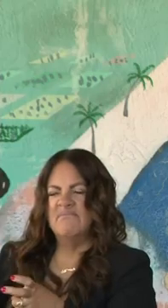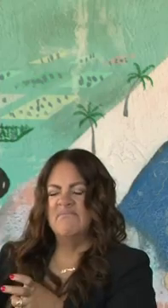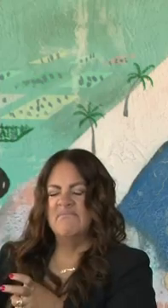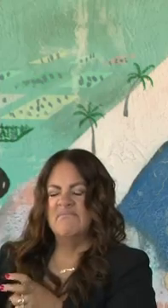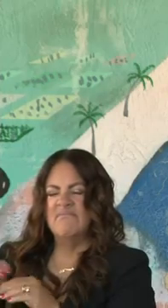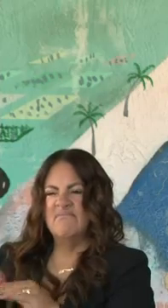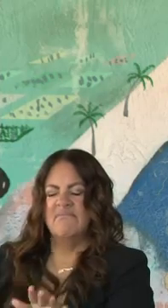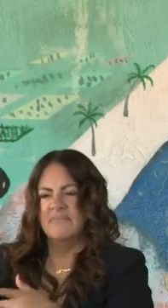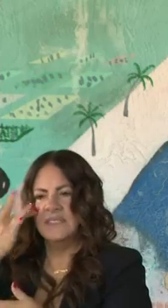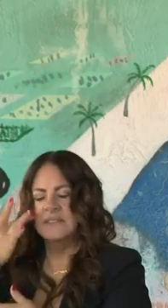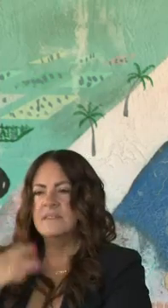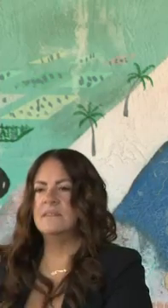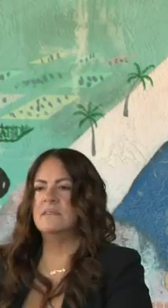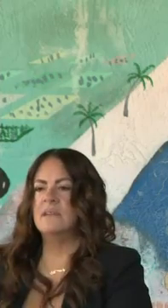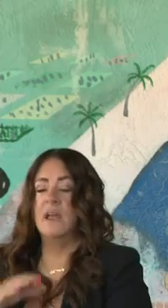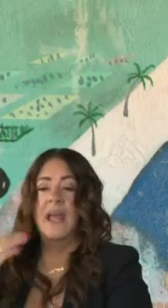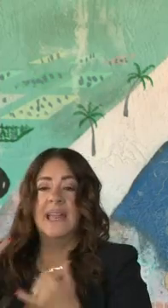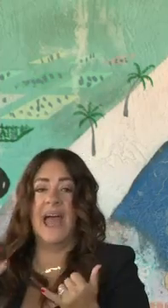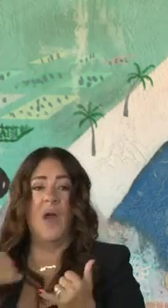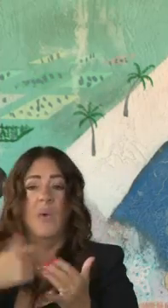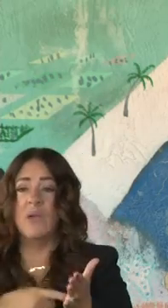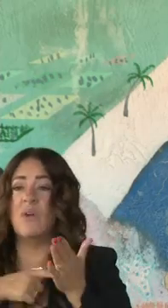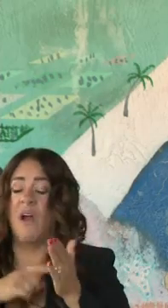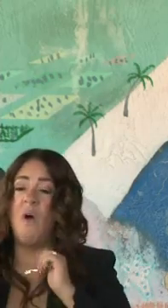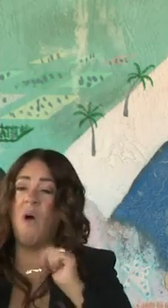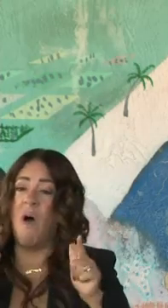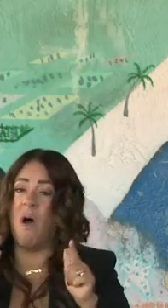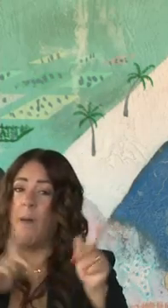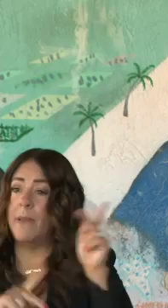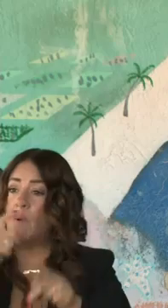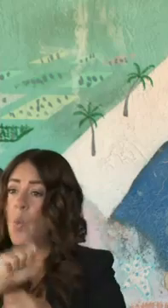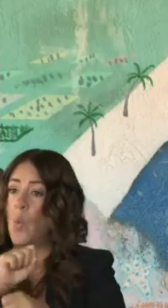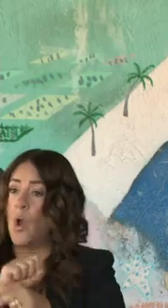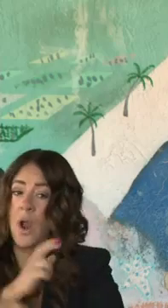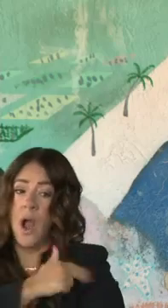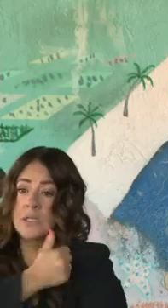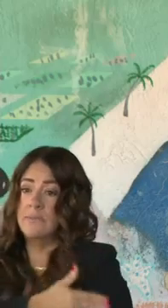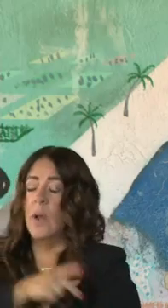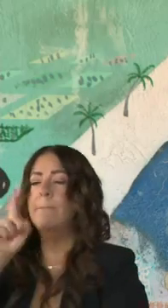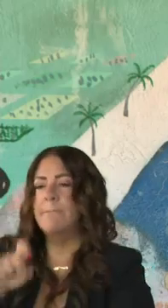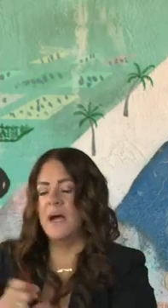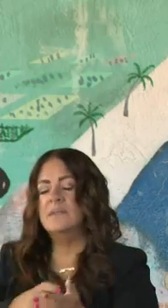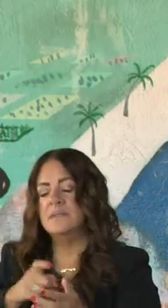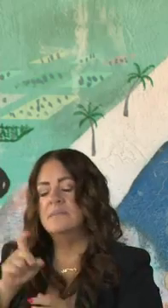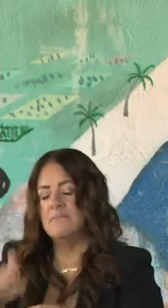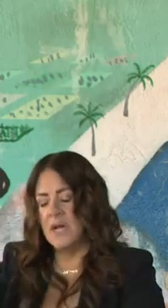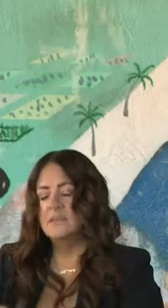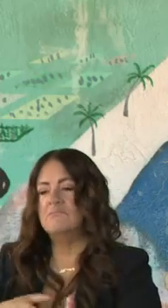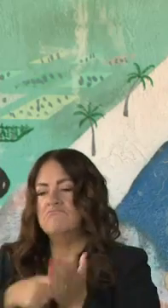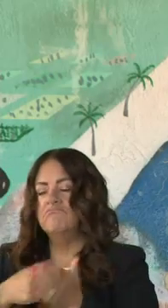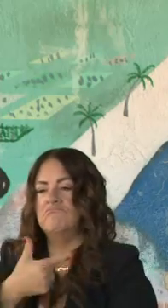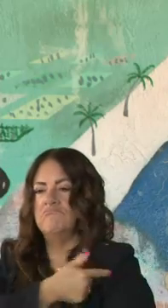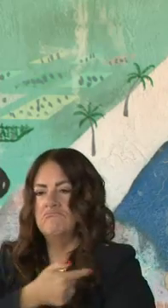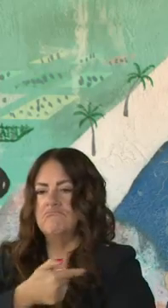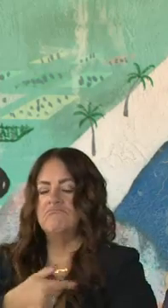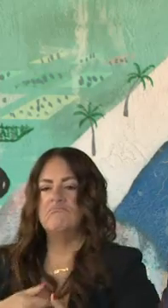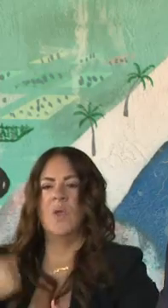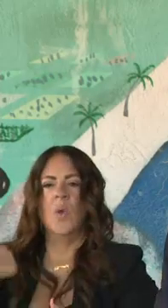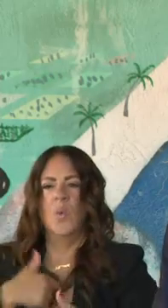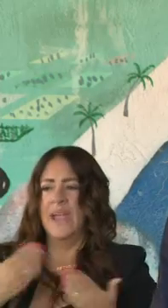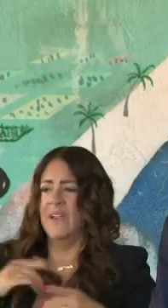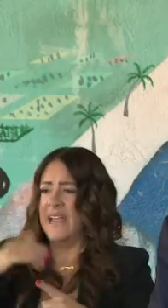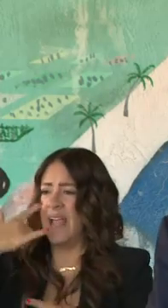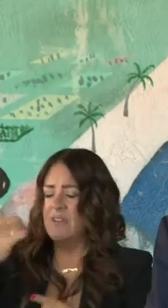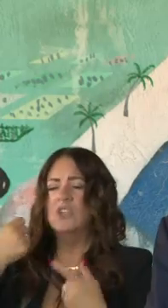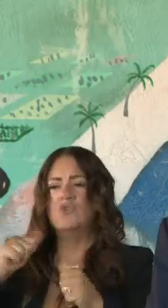state in the country to mandate all health workers receive a vaccination, the state of California, trying to lead by example,